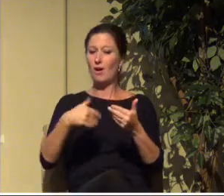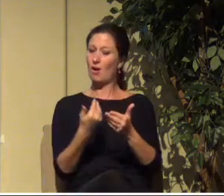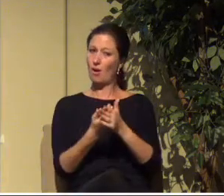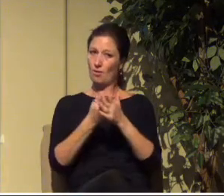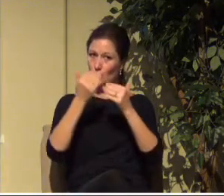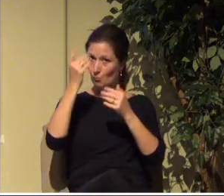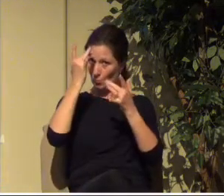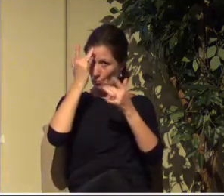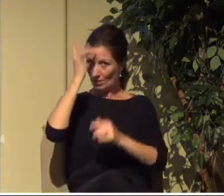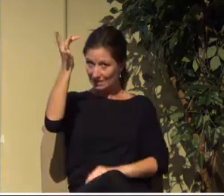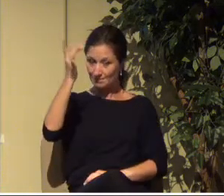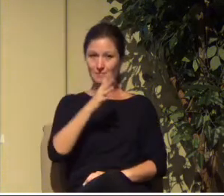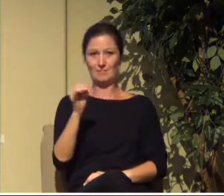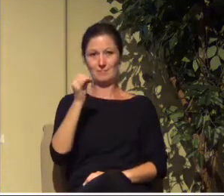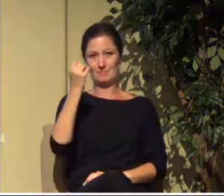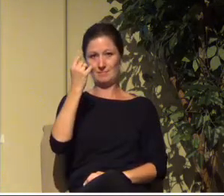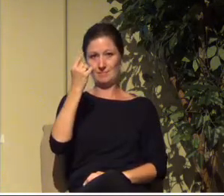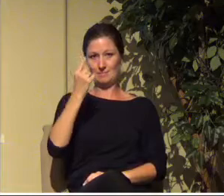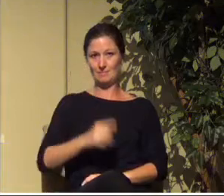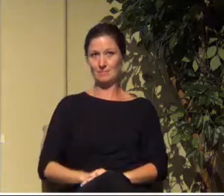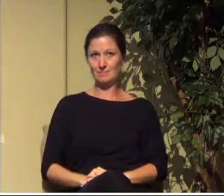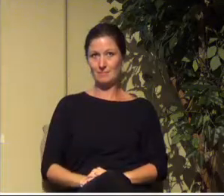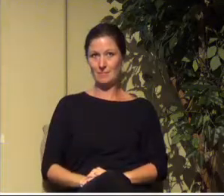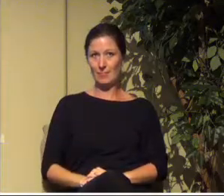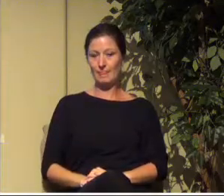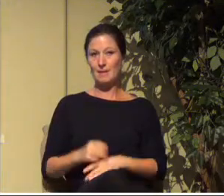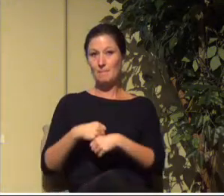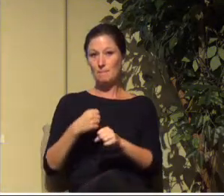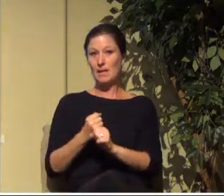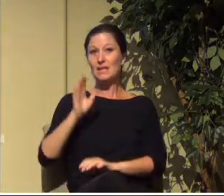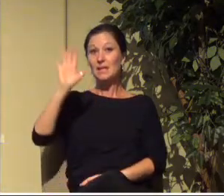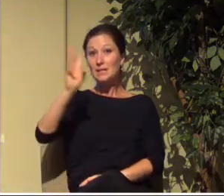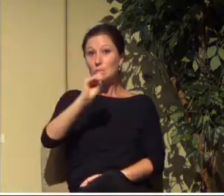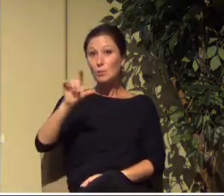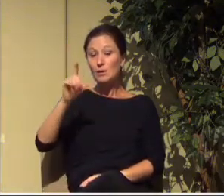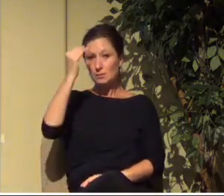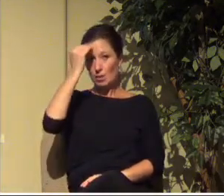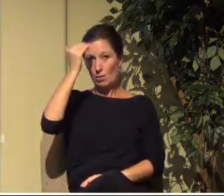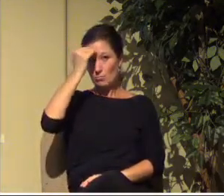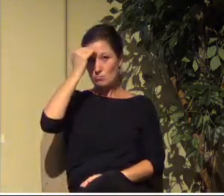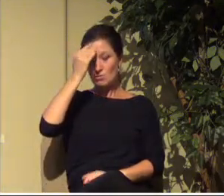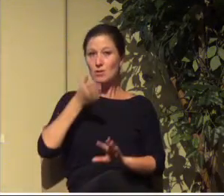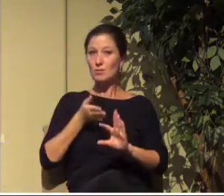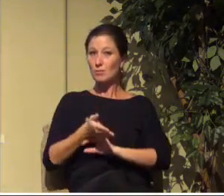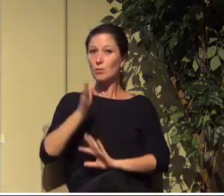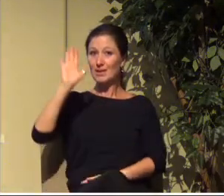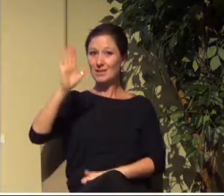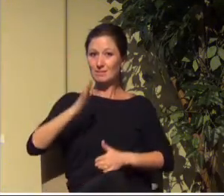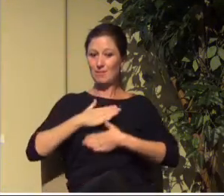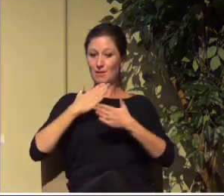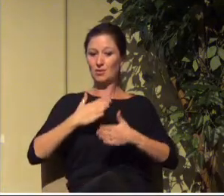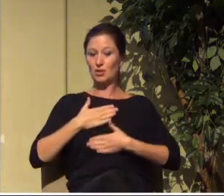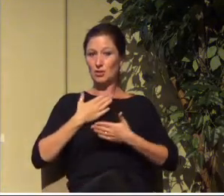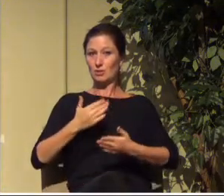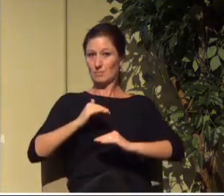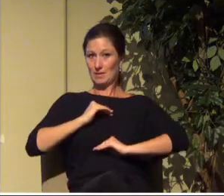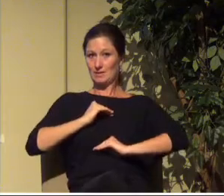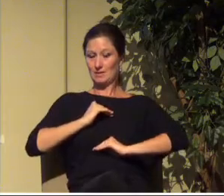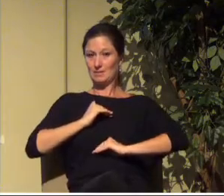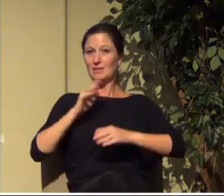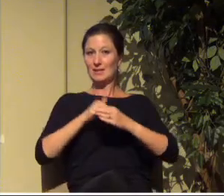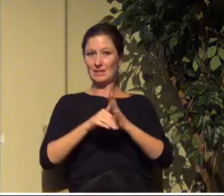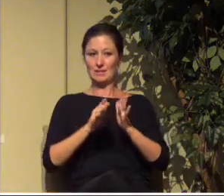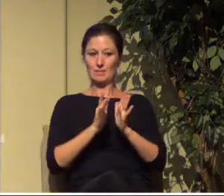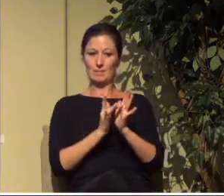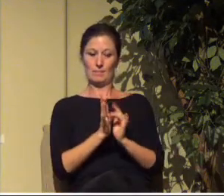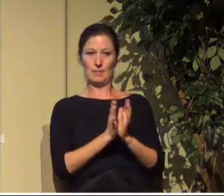us the mystery of his will according to his good pleasure, which he purposed in Christ to be put into effect when the times will